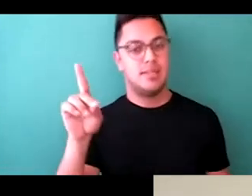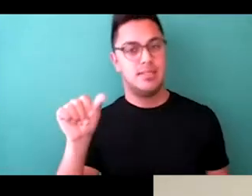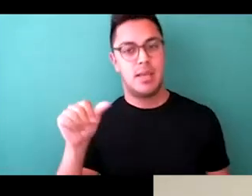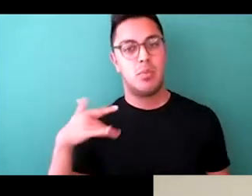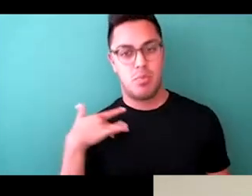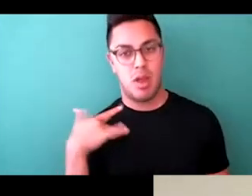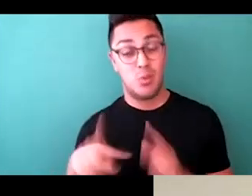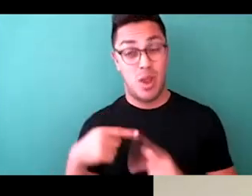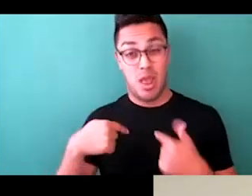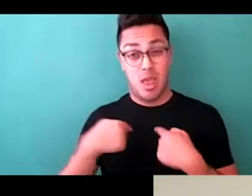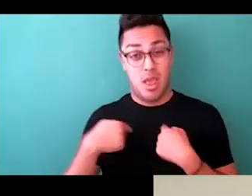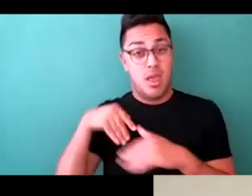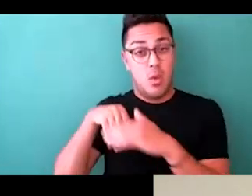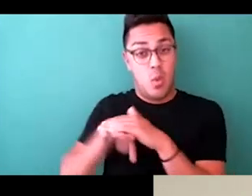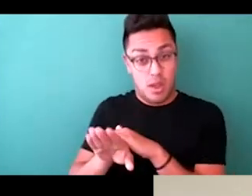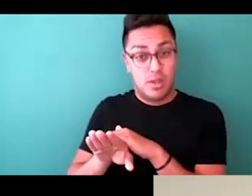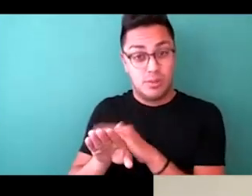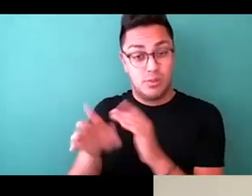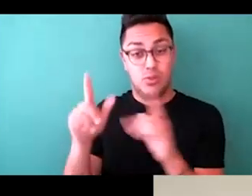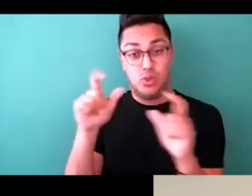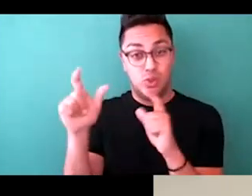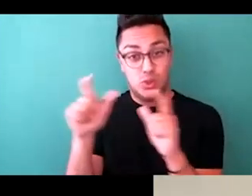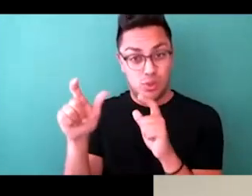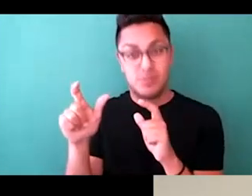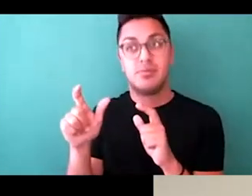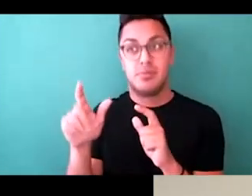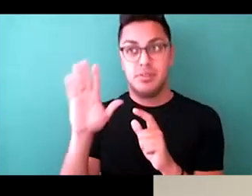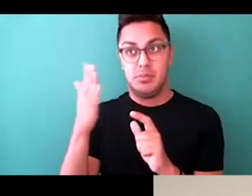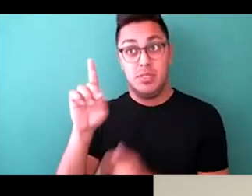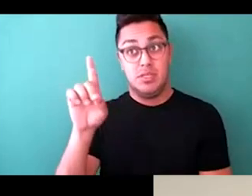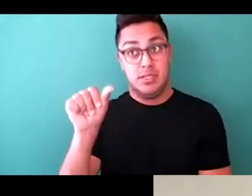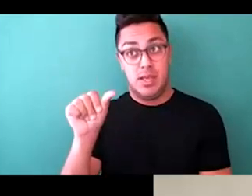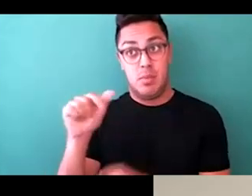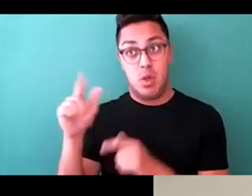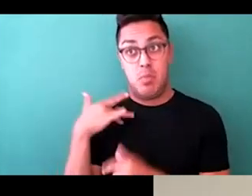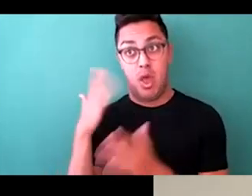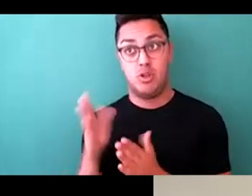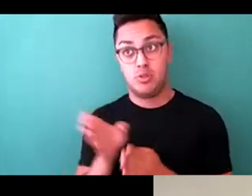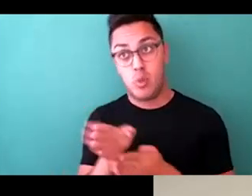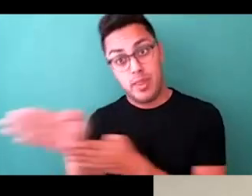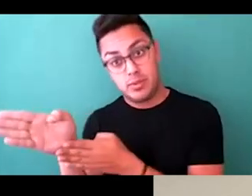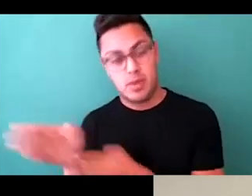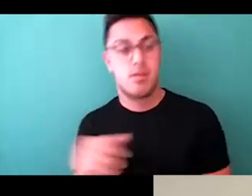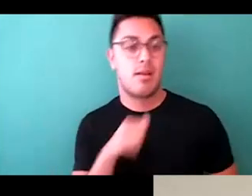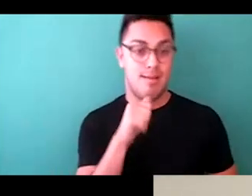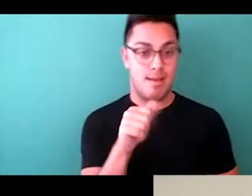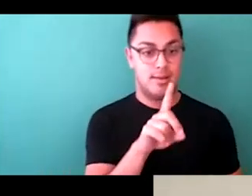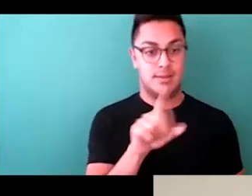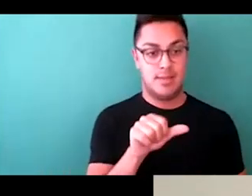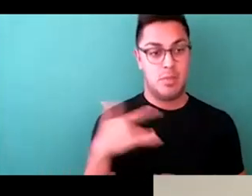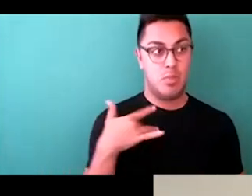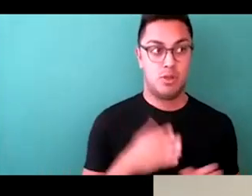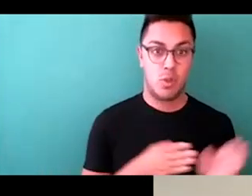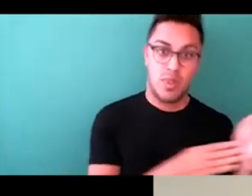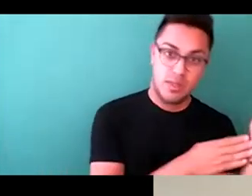into shoots, it's very like disabled models go this way. Non-disabled models go this way. You guys are